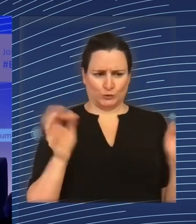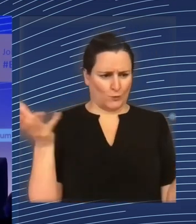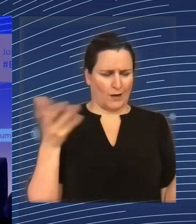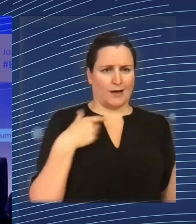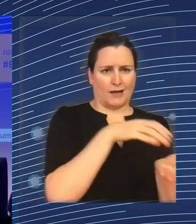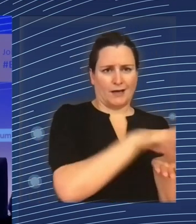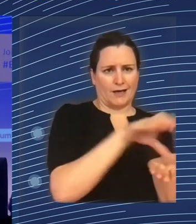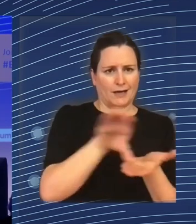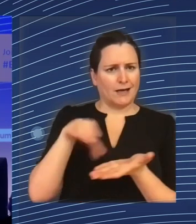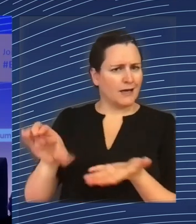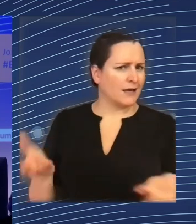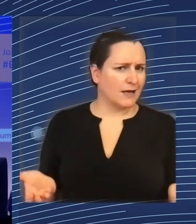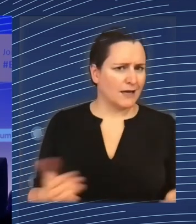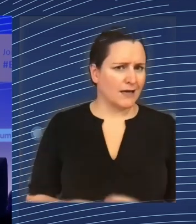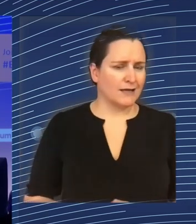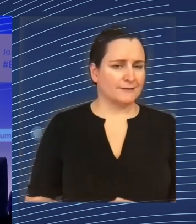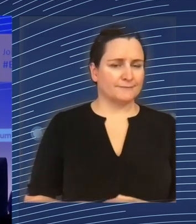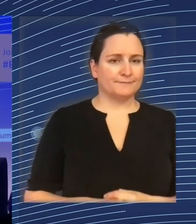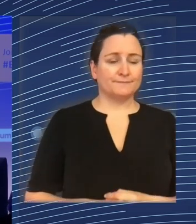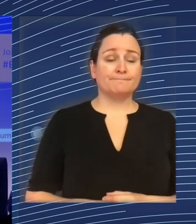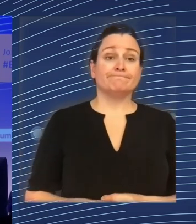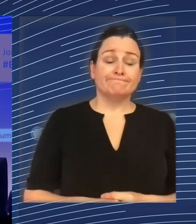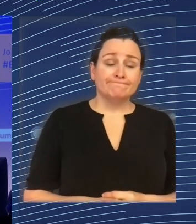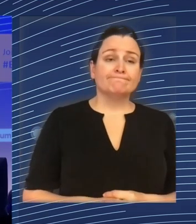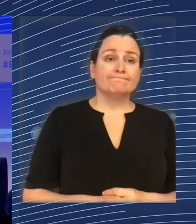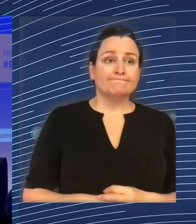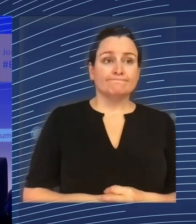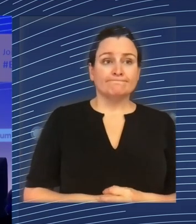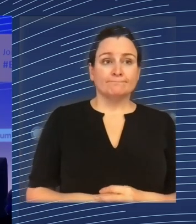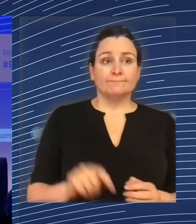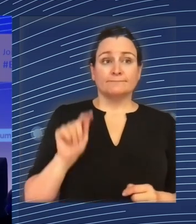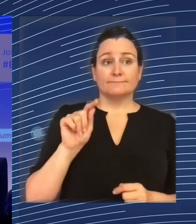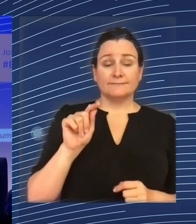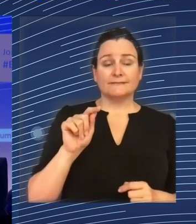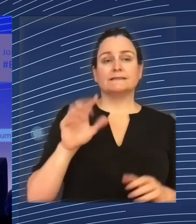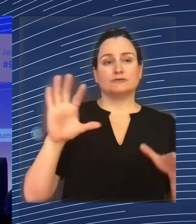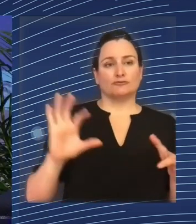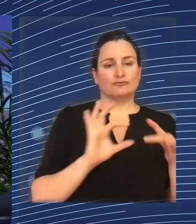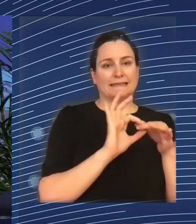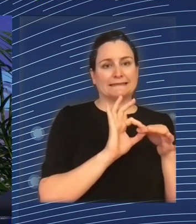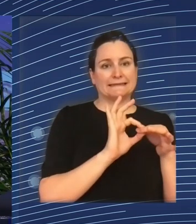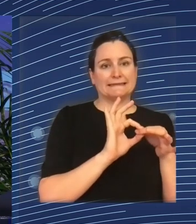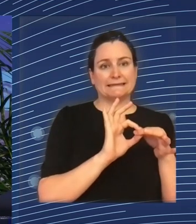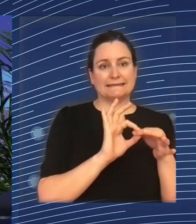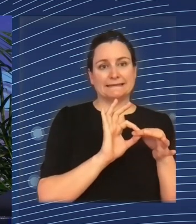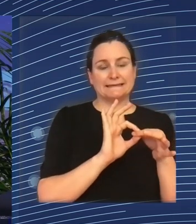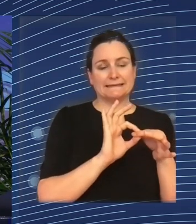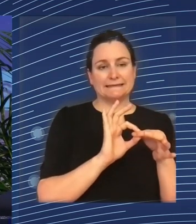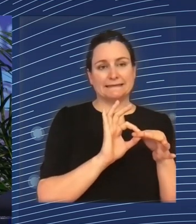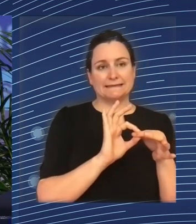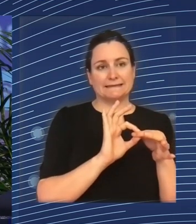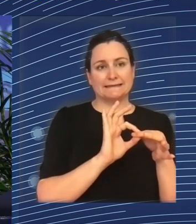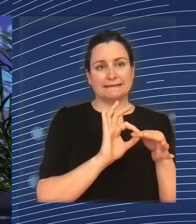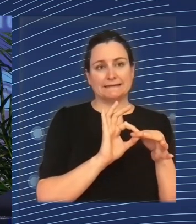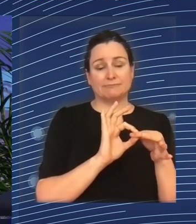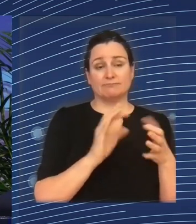I think it's just to start the answer. I think it also relates to the indicators that we were talking about earlier. How can we define that projects